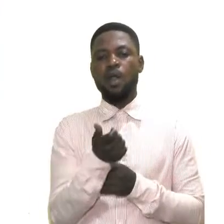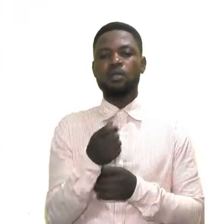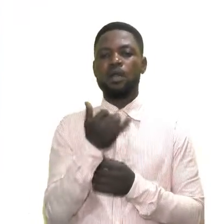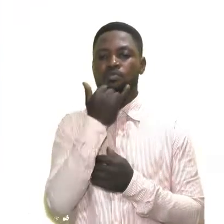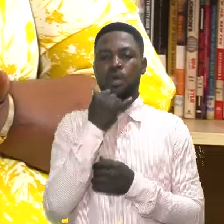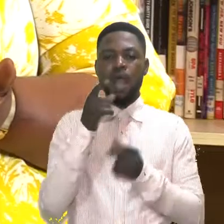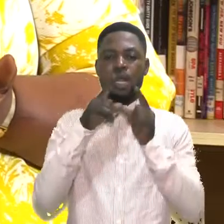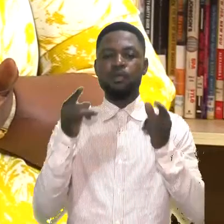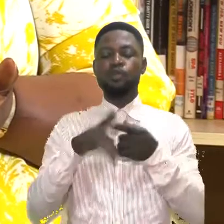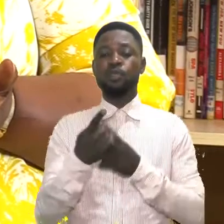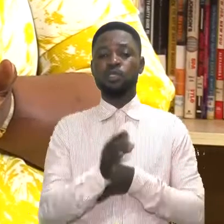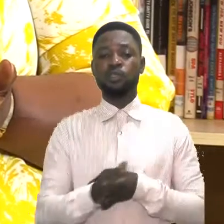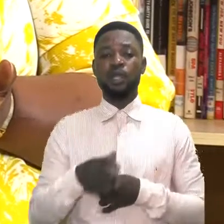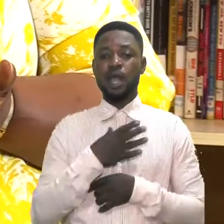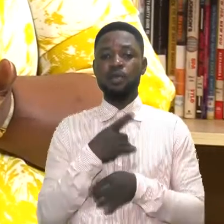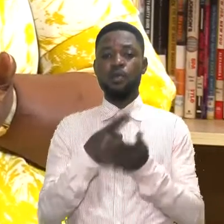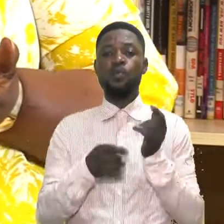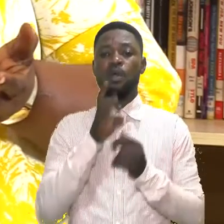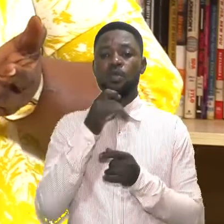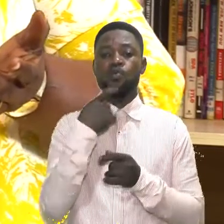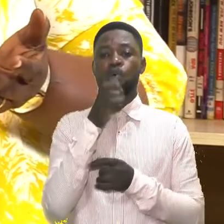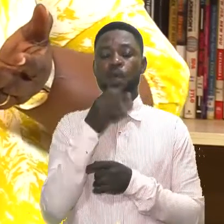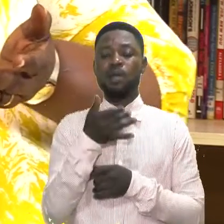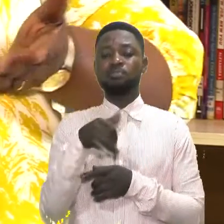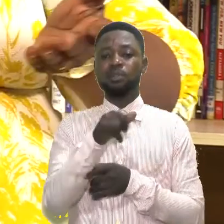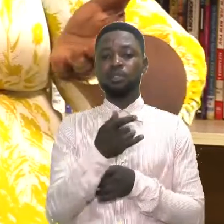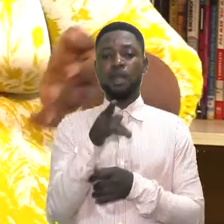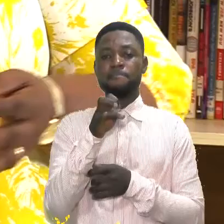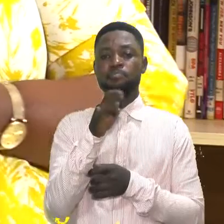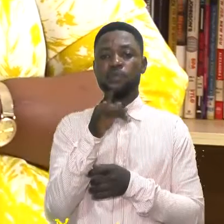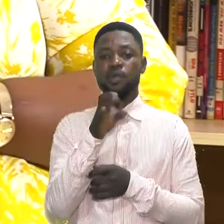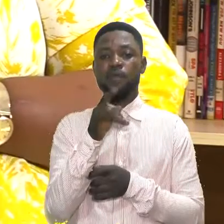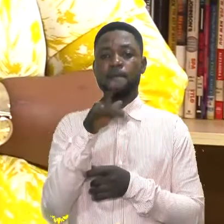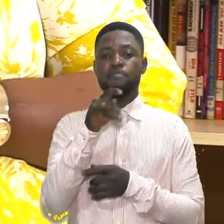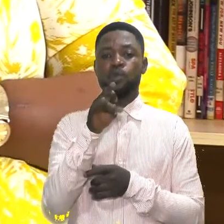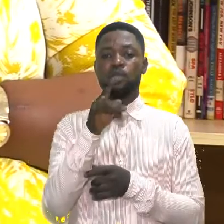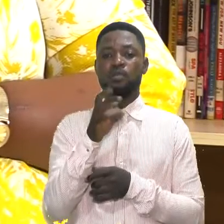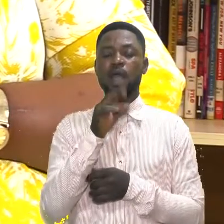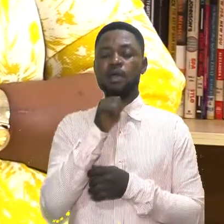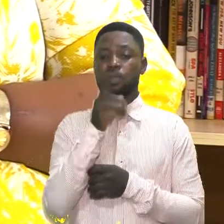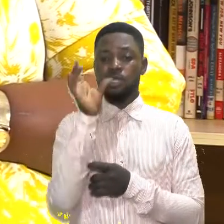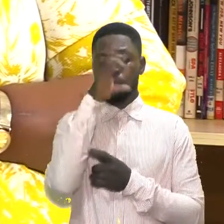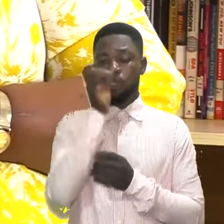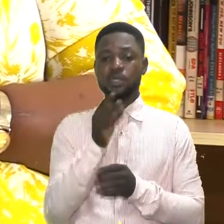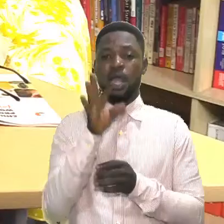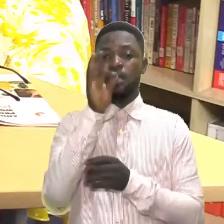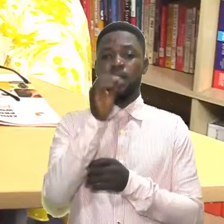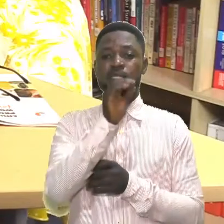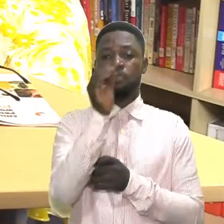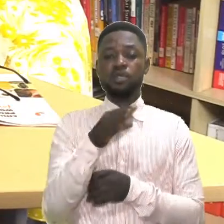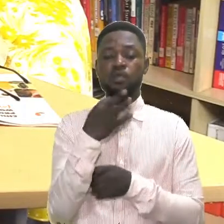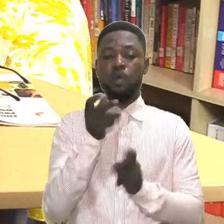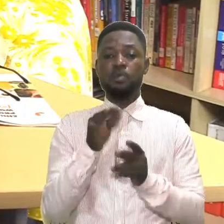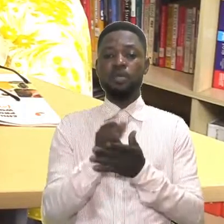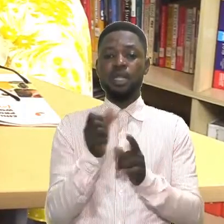to children. Another fact you must know that, who are these pedophiles? Pedophiles are not necessarily strangers. Ninety